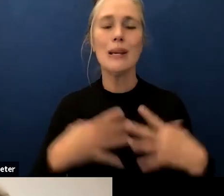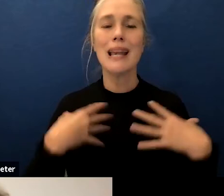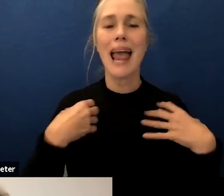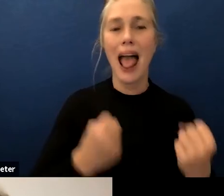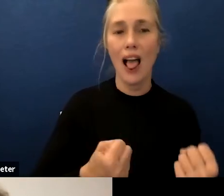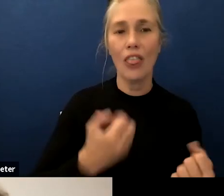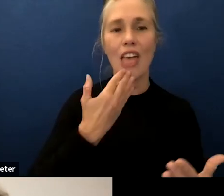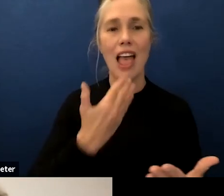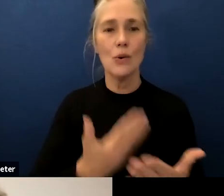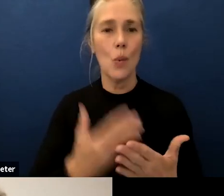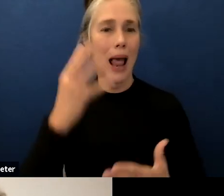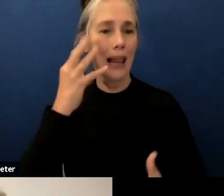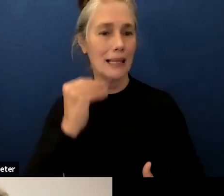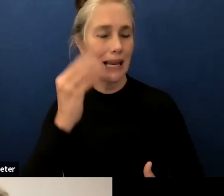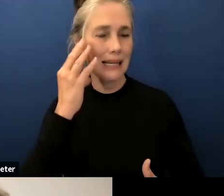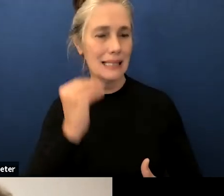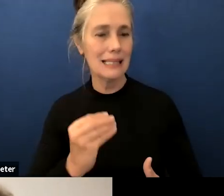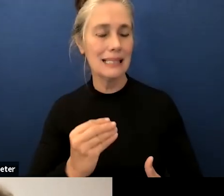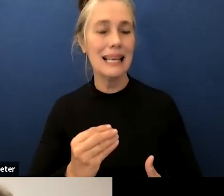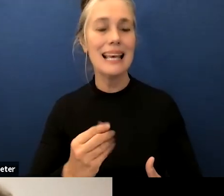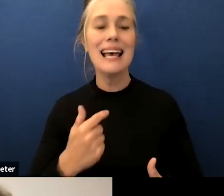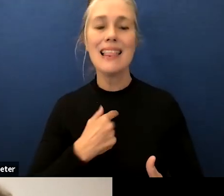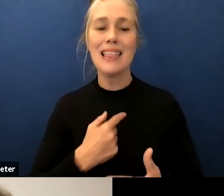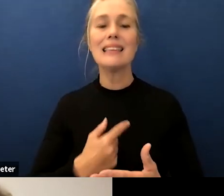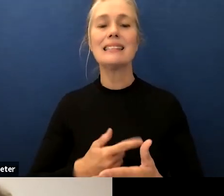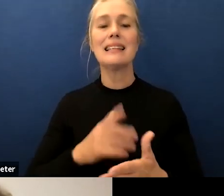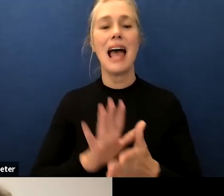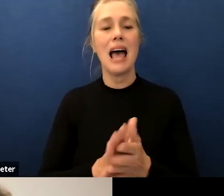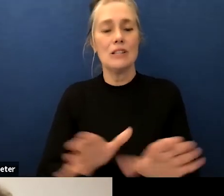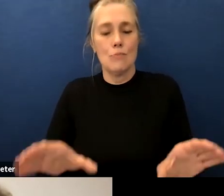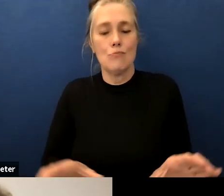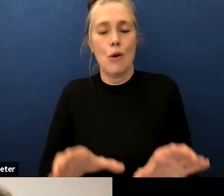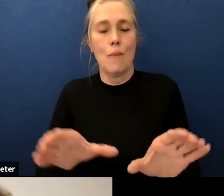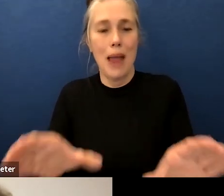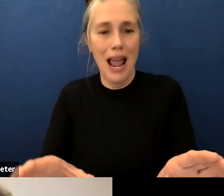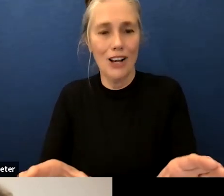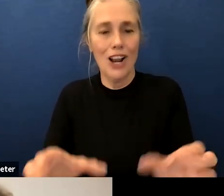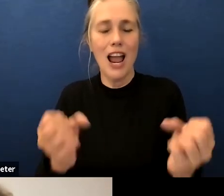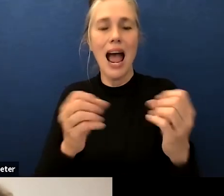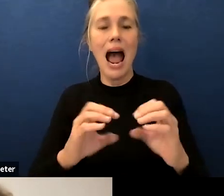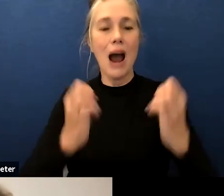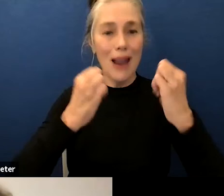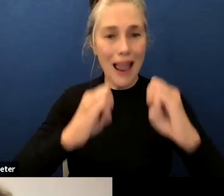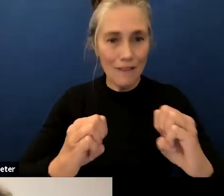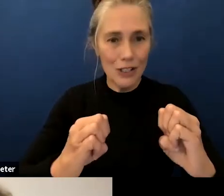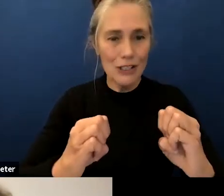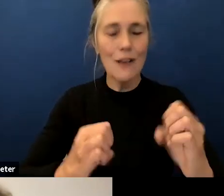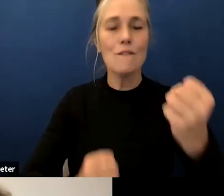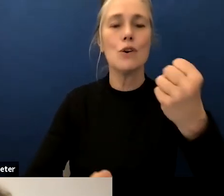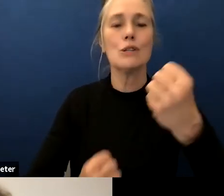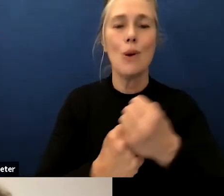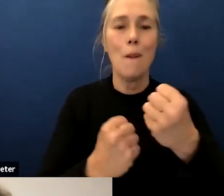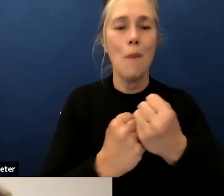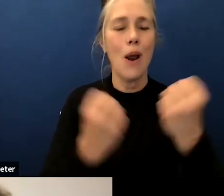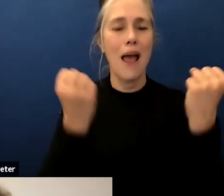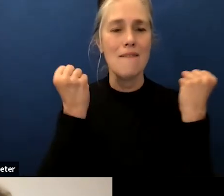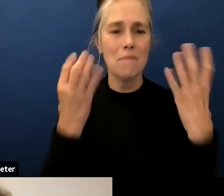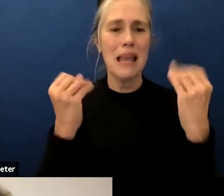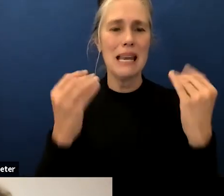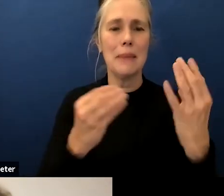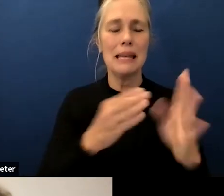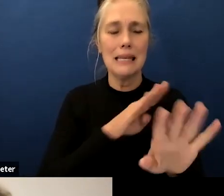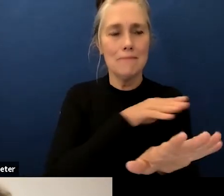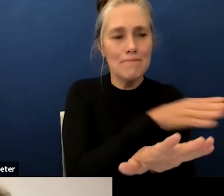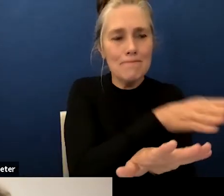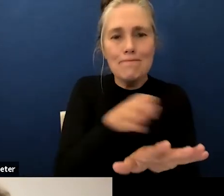propelled our multi-tiered system of supports efforts that you have heard so much of this